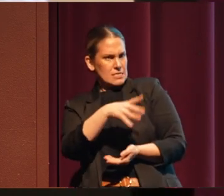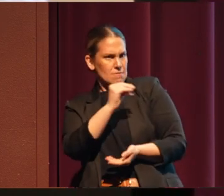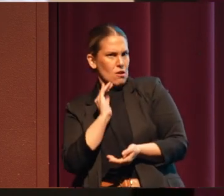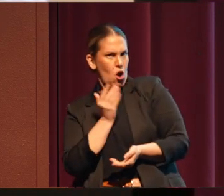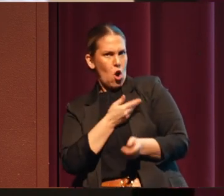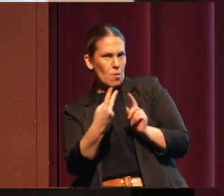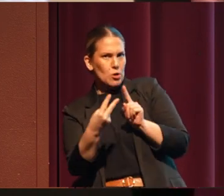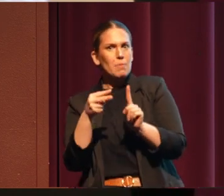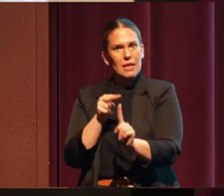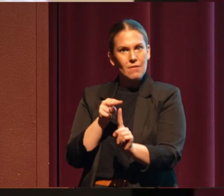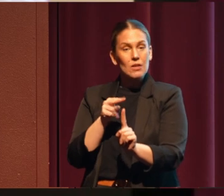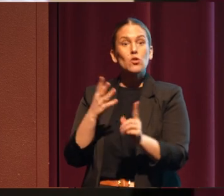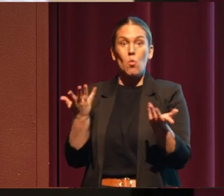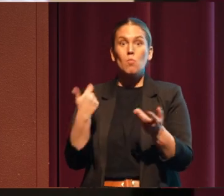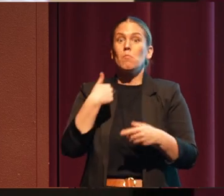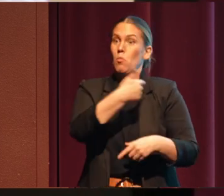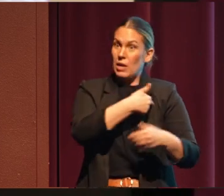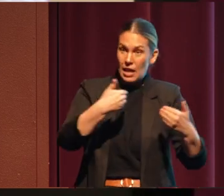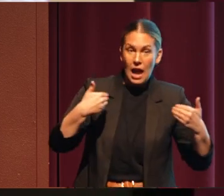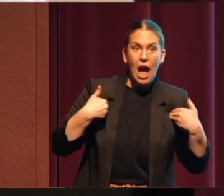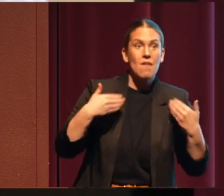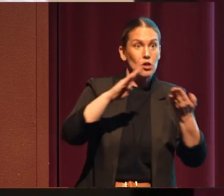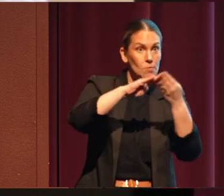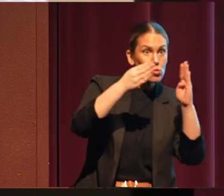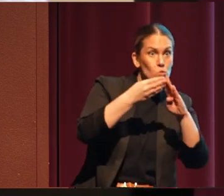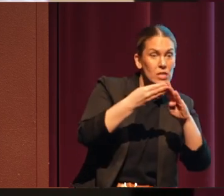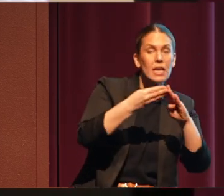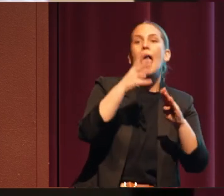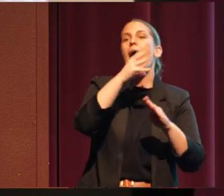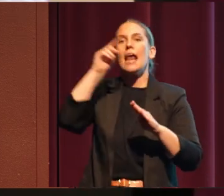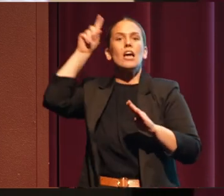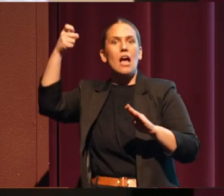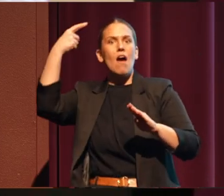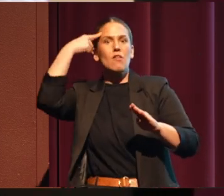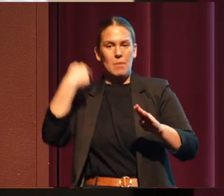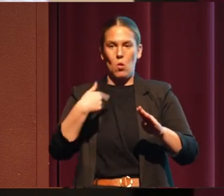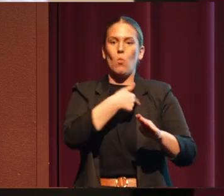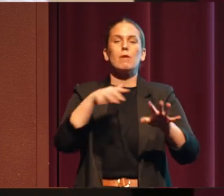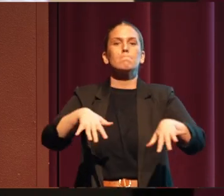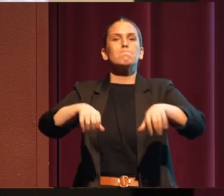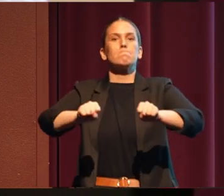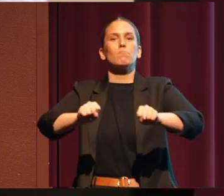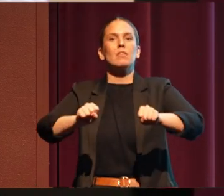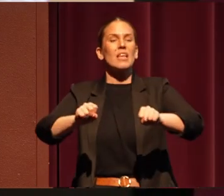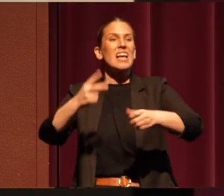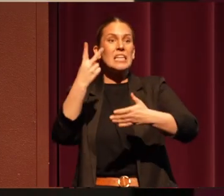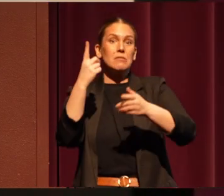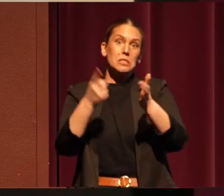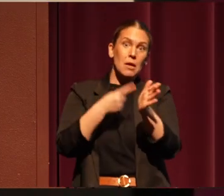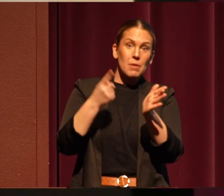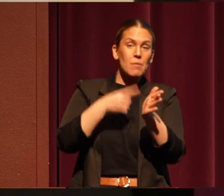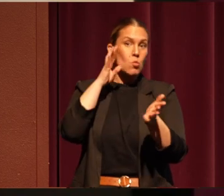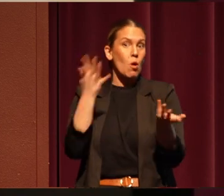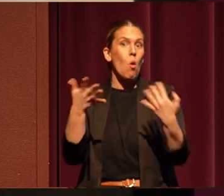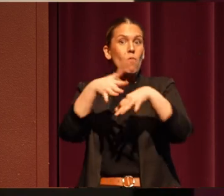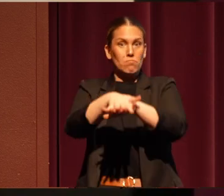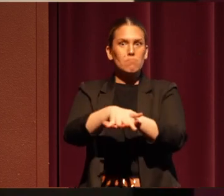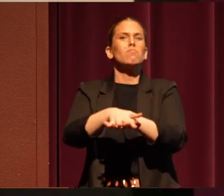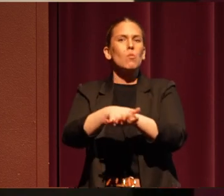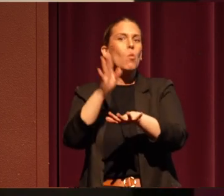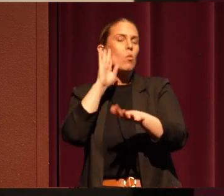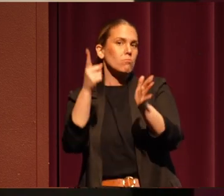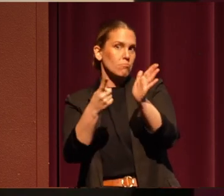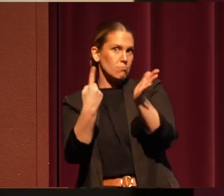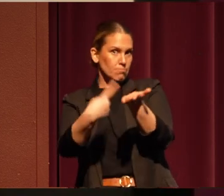political place. And a lot of times those come together, just like what I'm going to talk about today. As